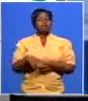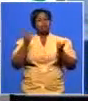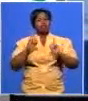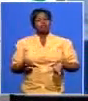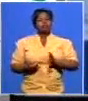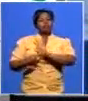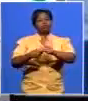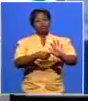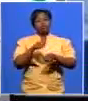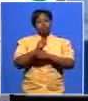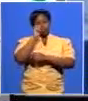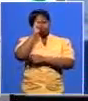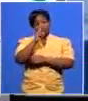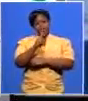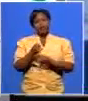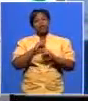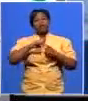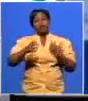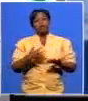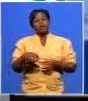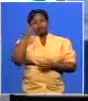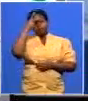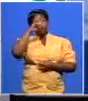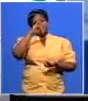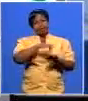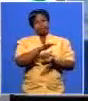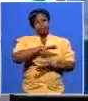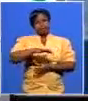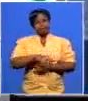broadcast a 12 o'clock broadcast from the iec in pretoria